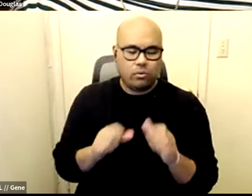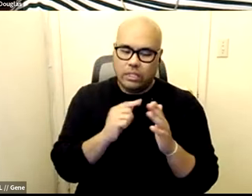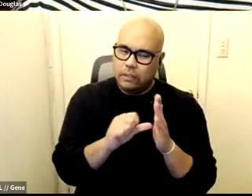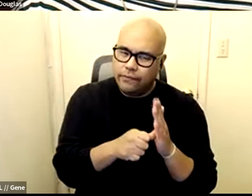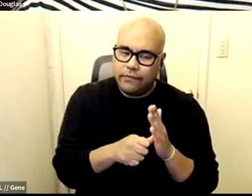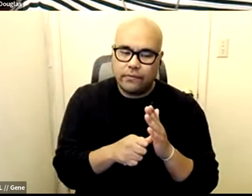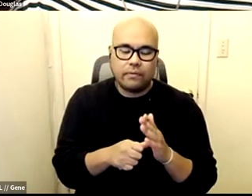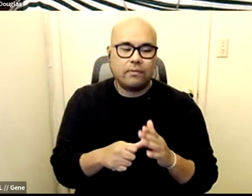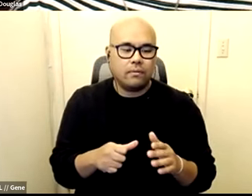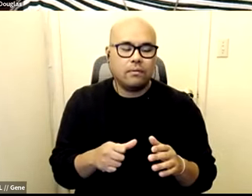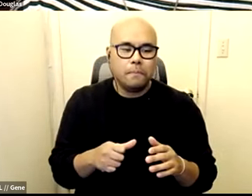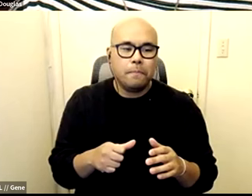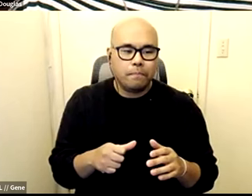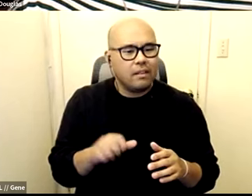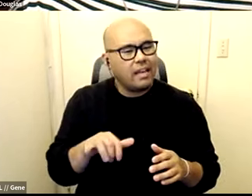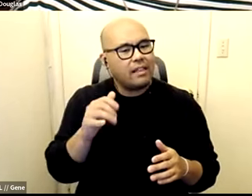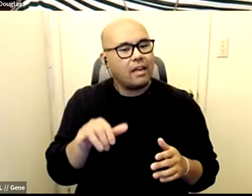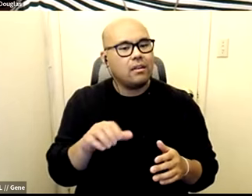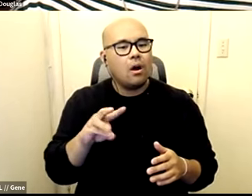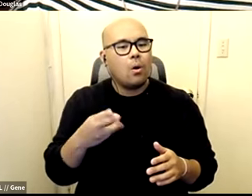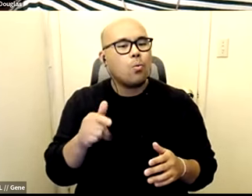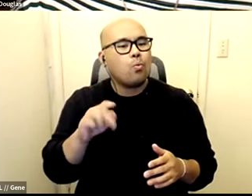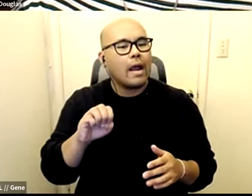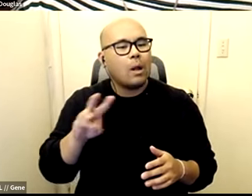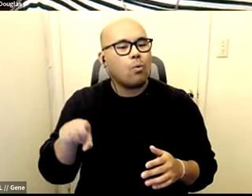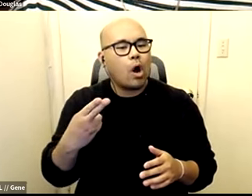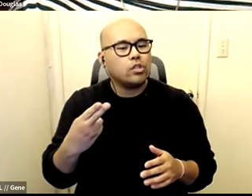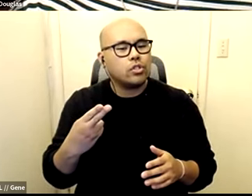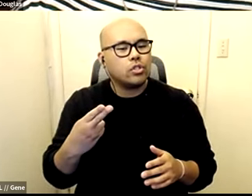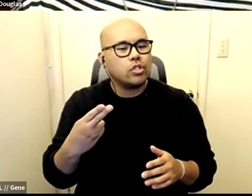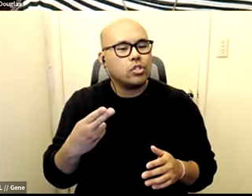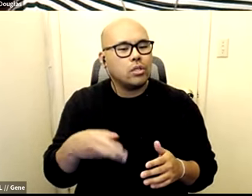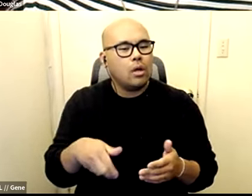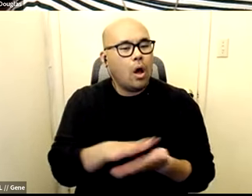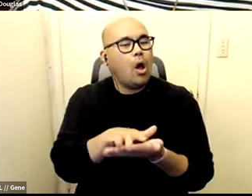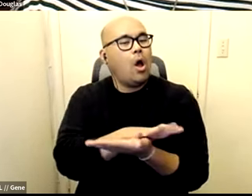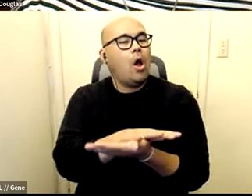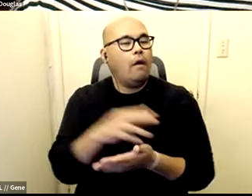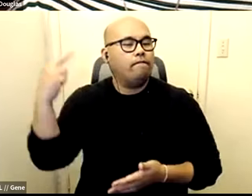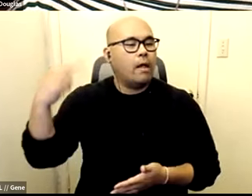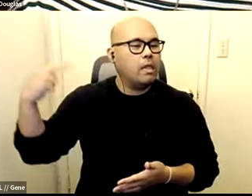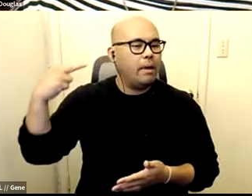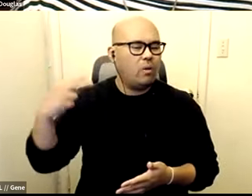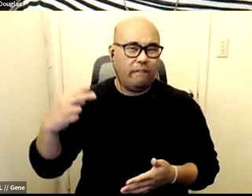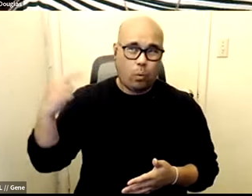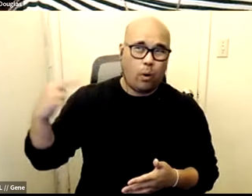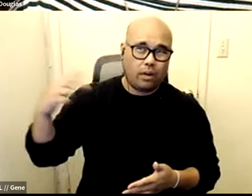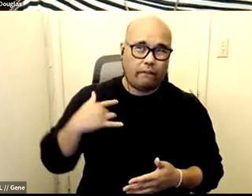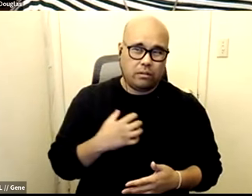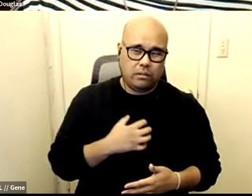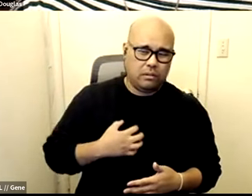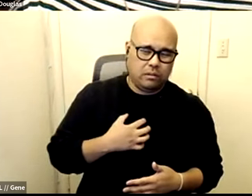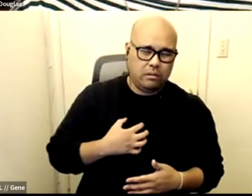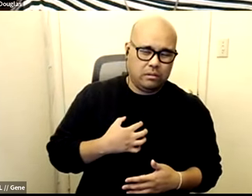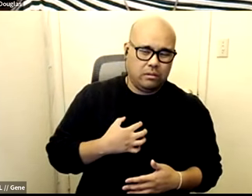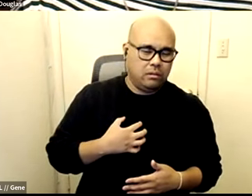think there's a sort of um whitewash narrative about surveillance too that's just like being watched is creepy and it doesn't necessarily go the